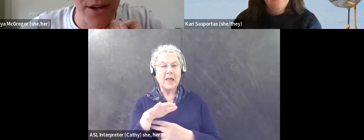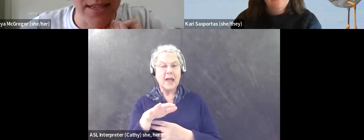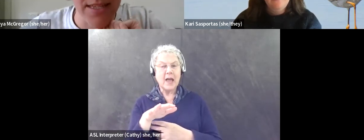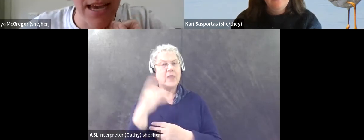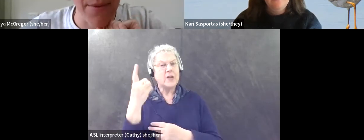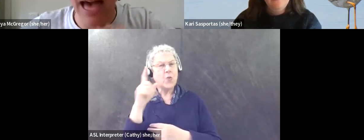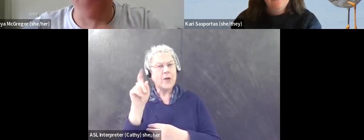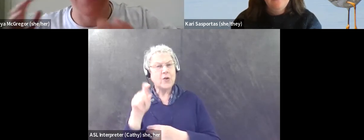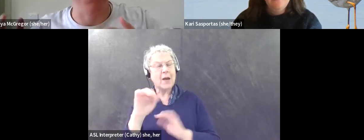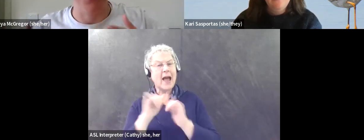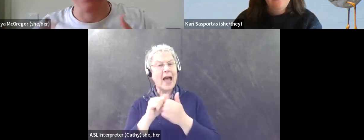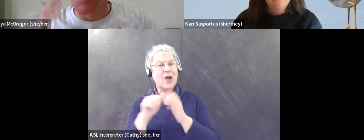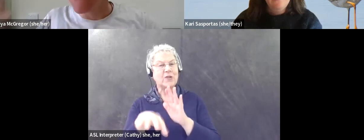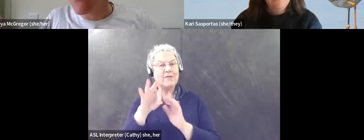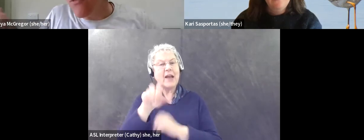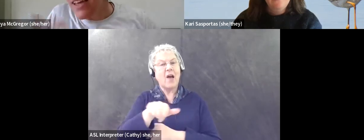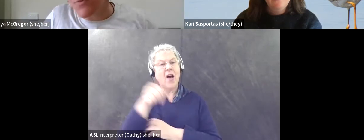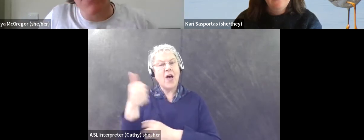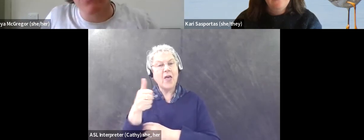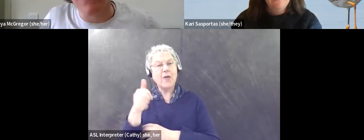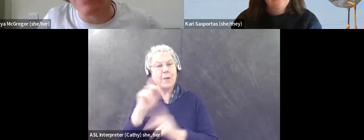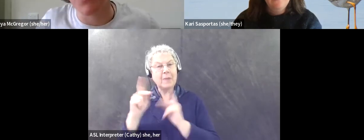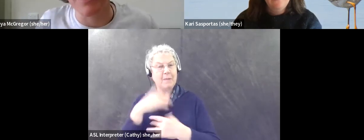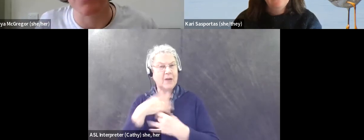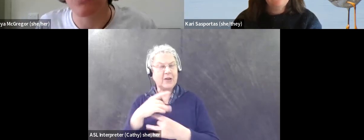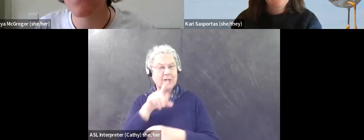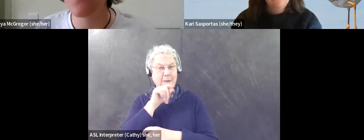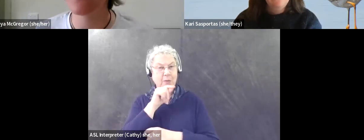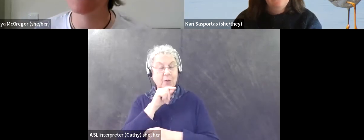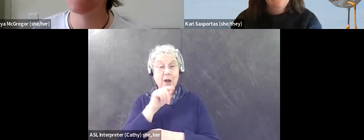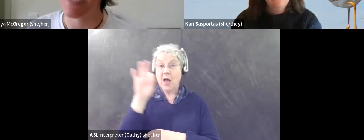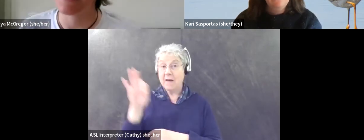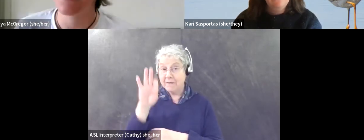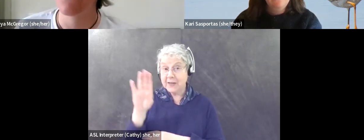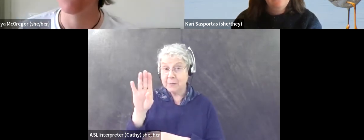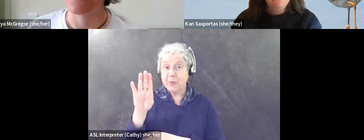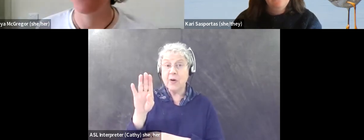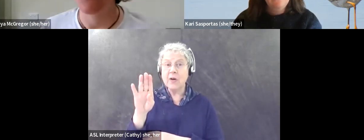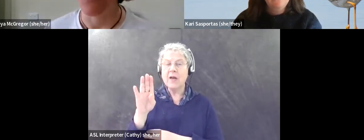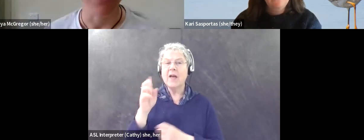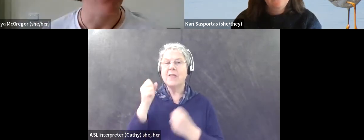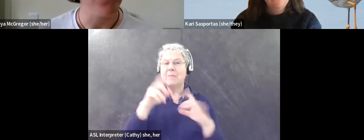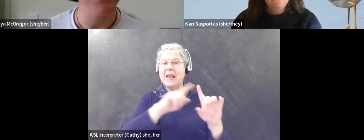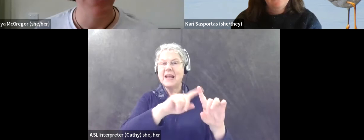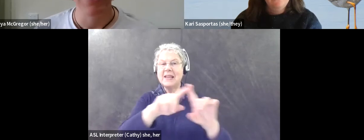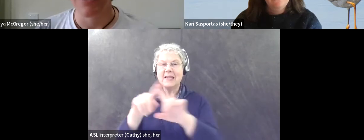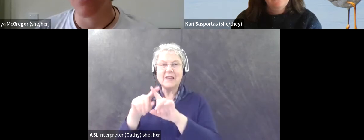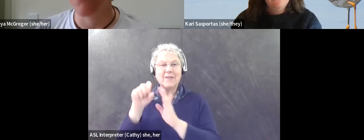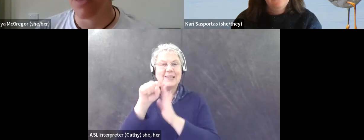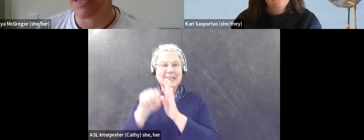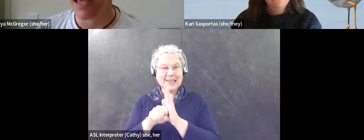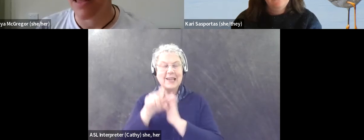other birders, um, how to find other birders. Facebook, if you're on Facebook, there's lots of different state Facebook birding groups.